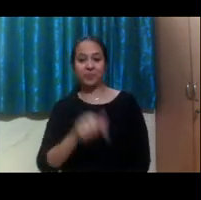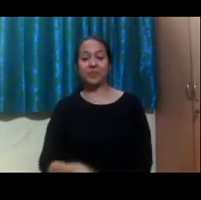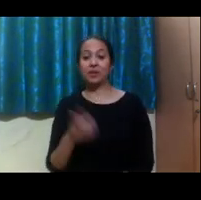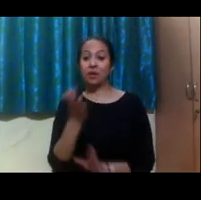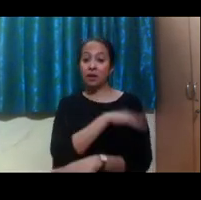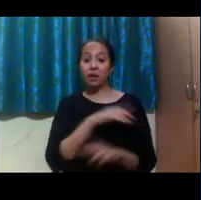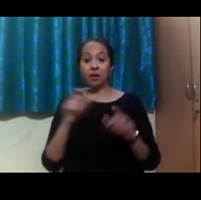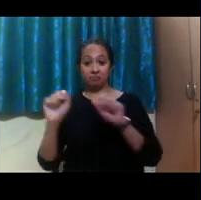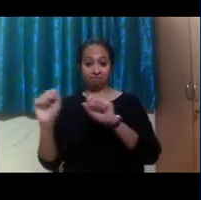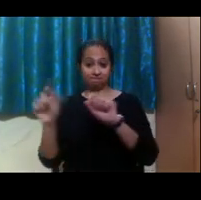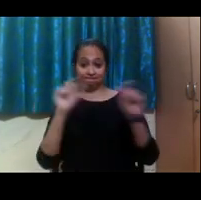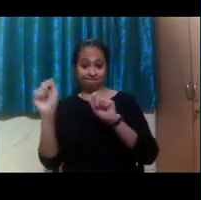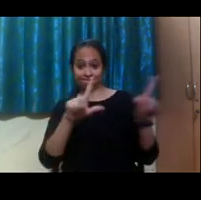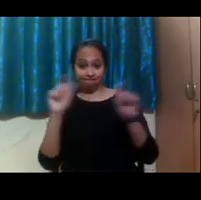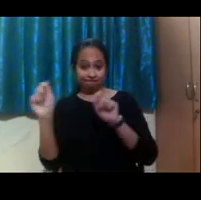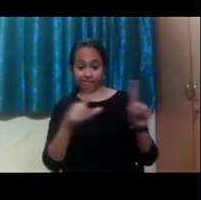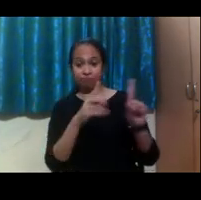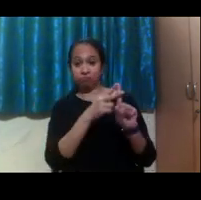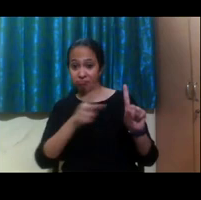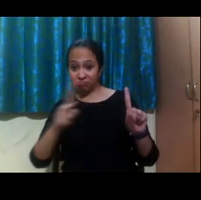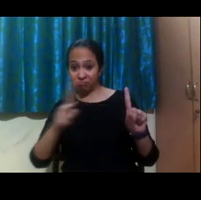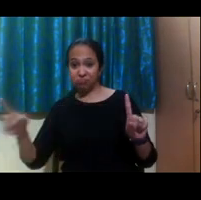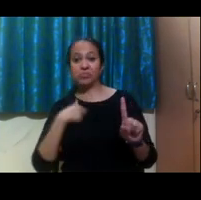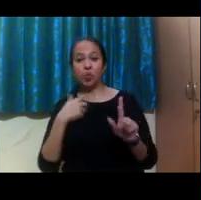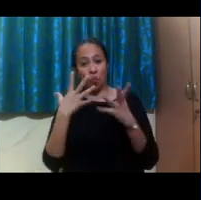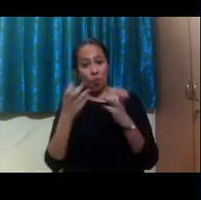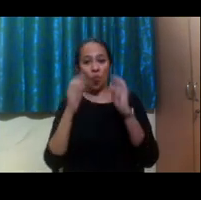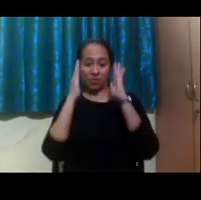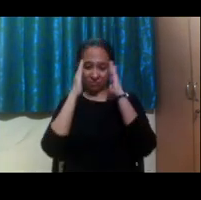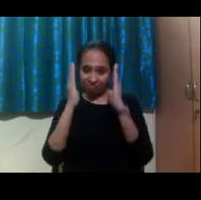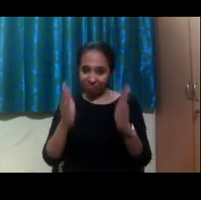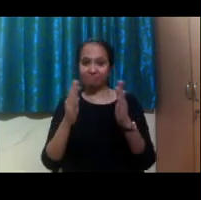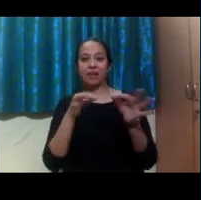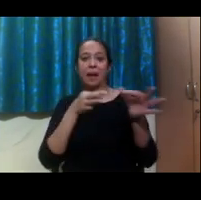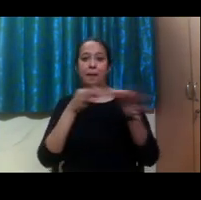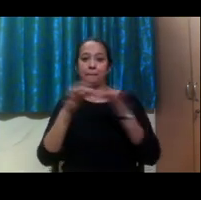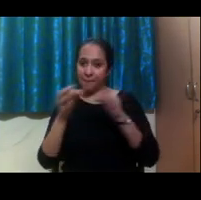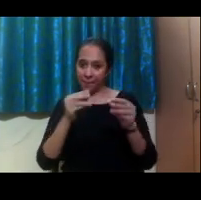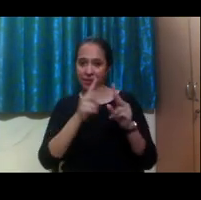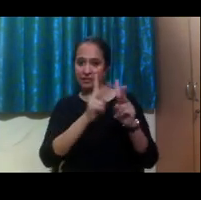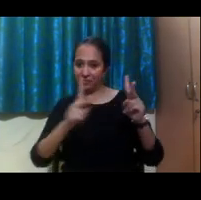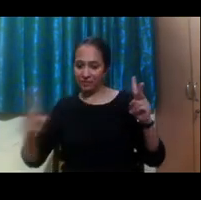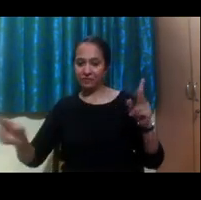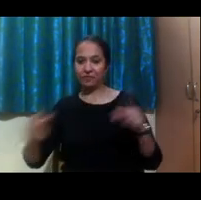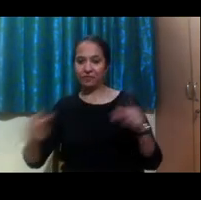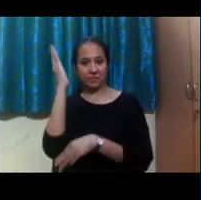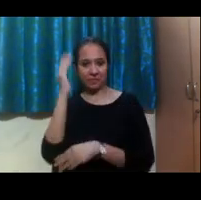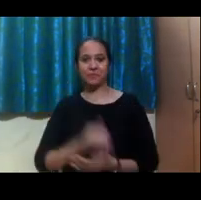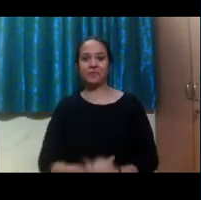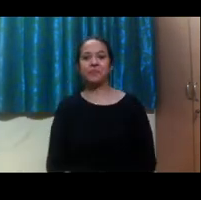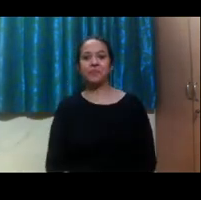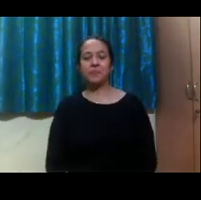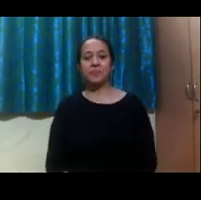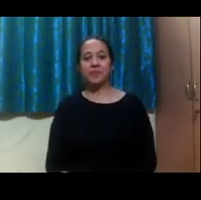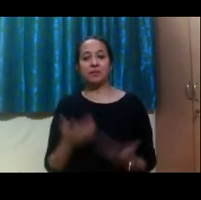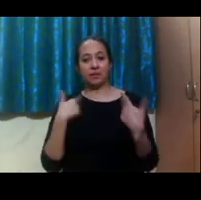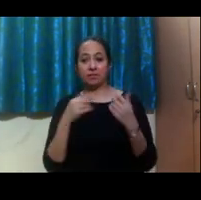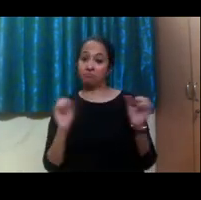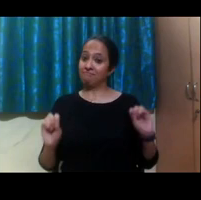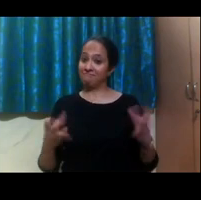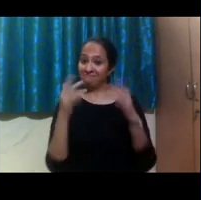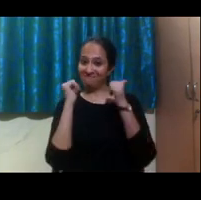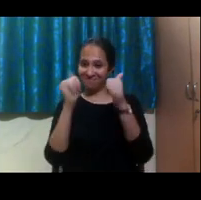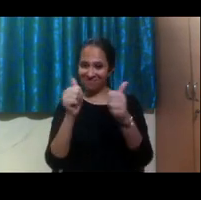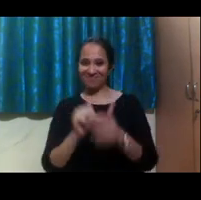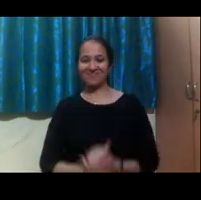the slides, there's a little bit of a lag. So we appreciate your patience as we're going through our presentation with you. So we'll go ahead and get started, though. So